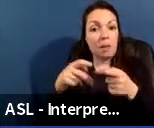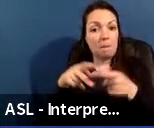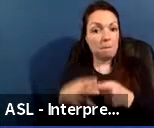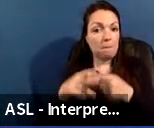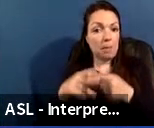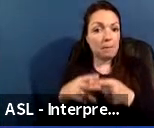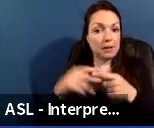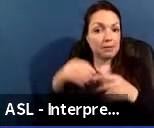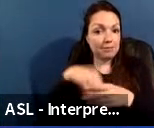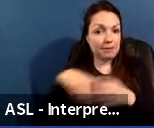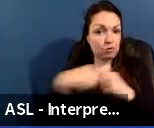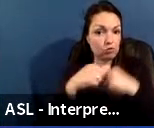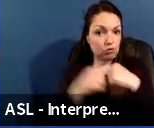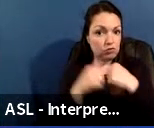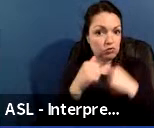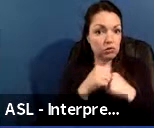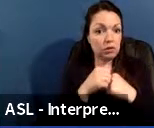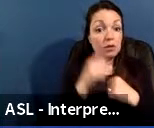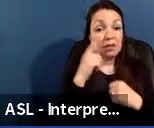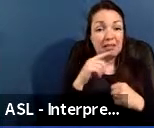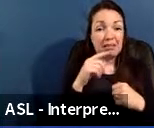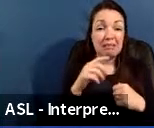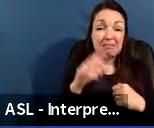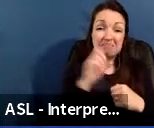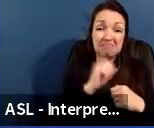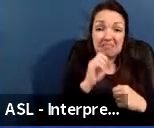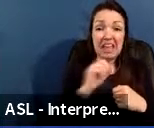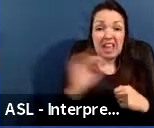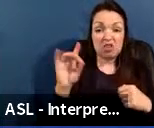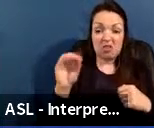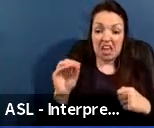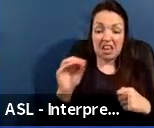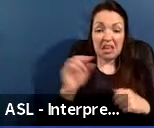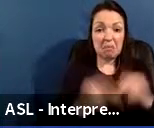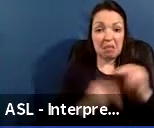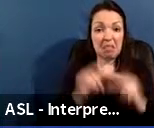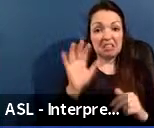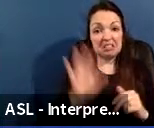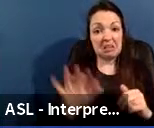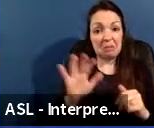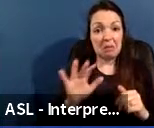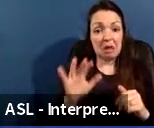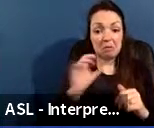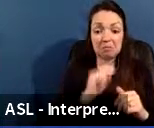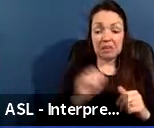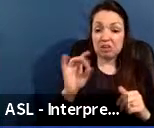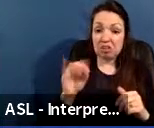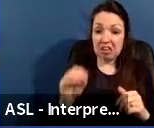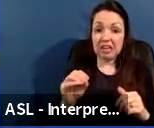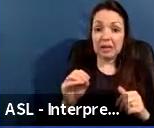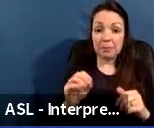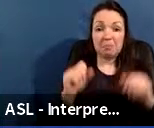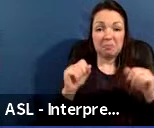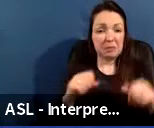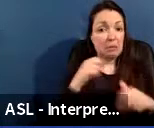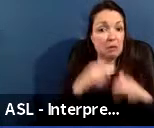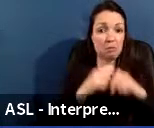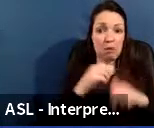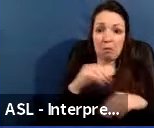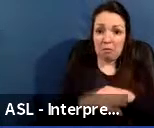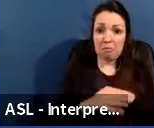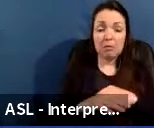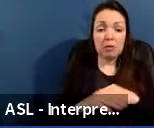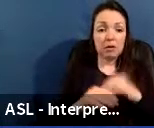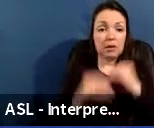With an average building age of 80, a lot of this infrastructure is original to the building. If one or more of these systems